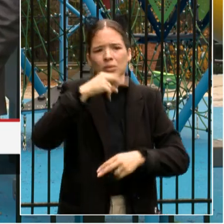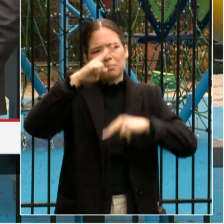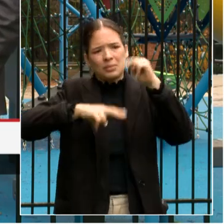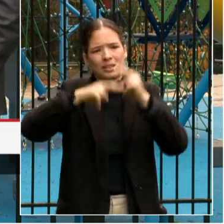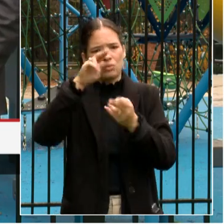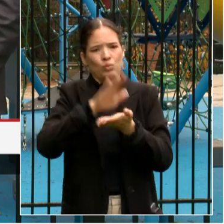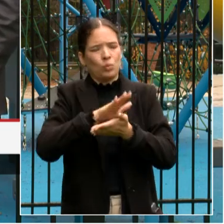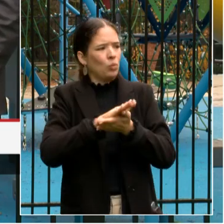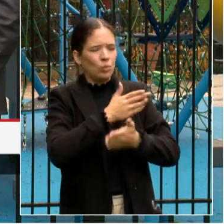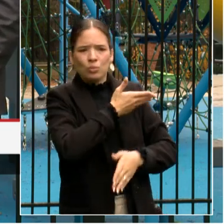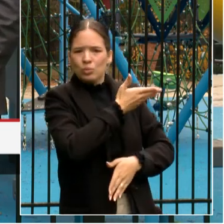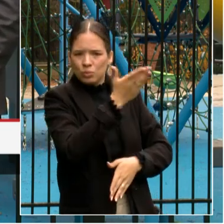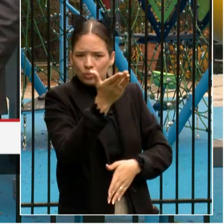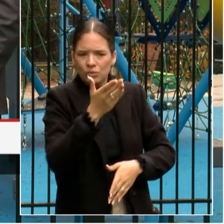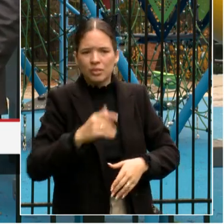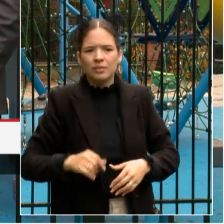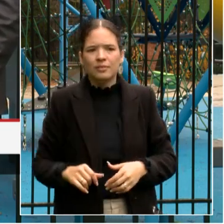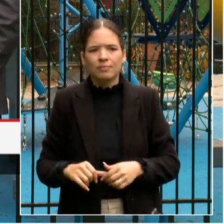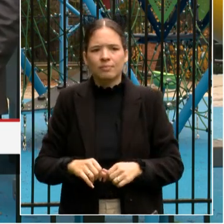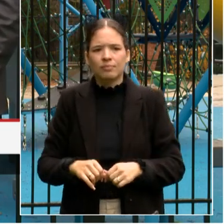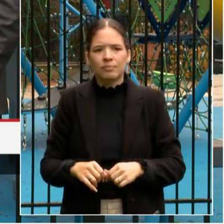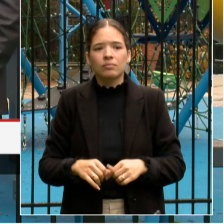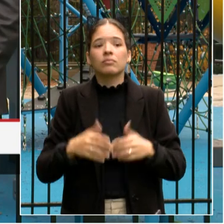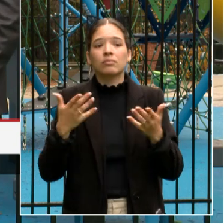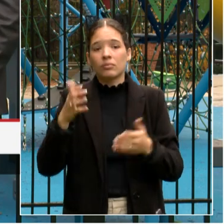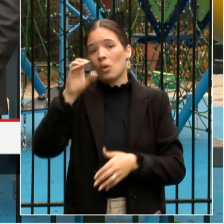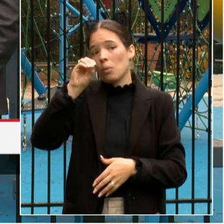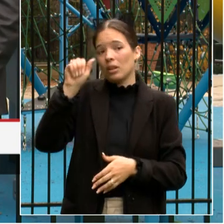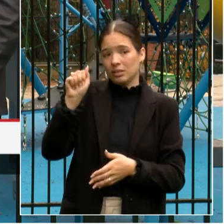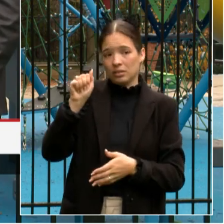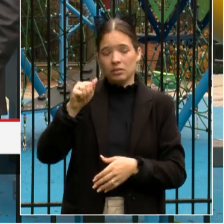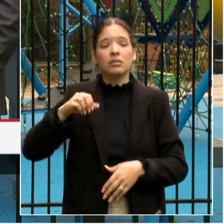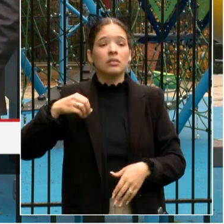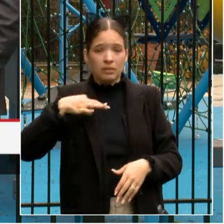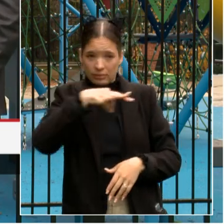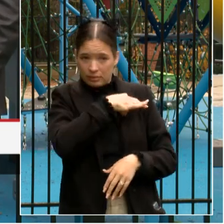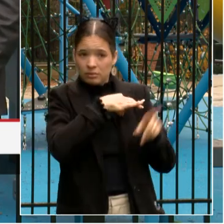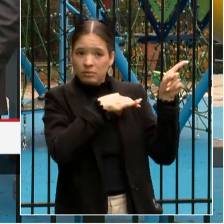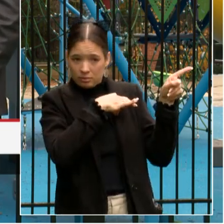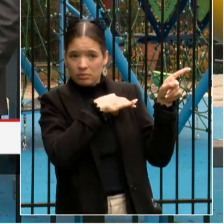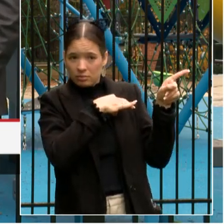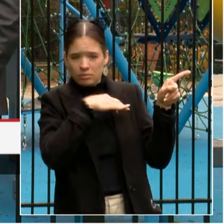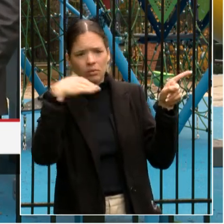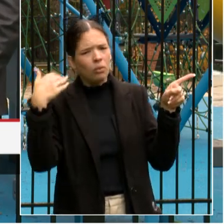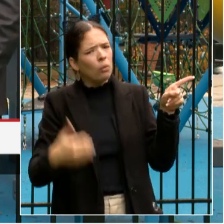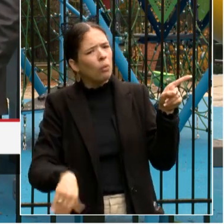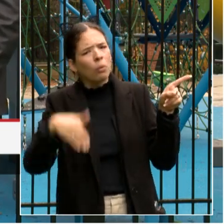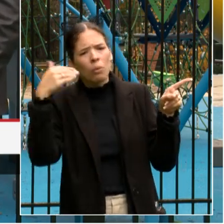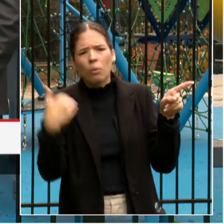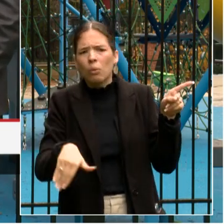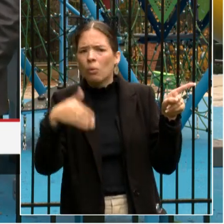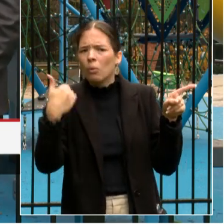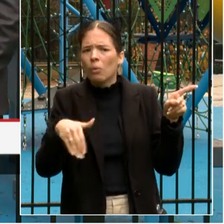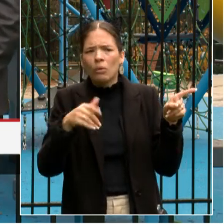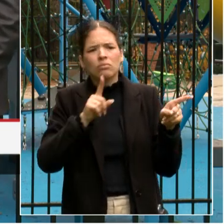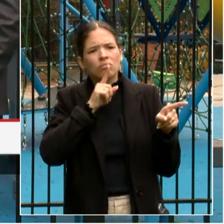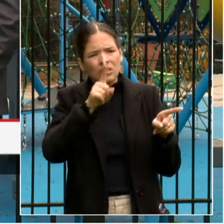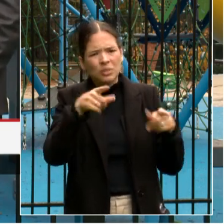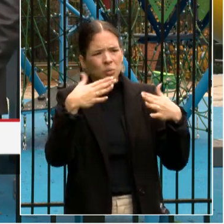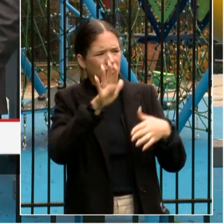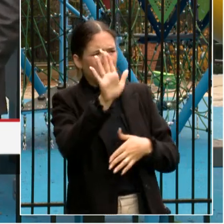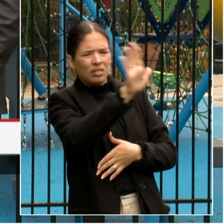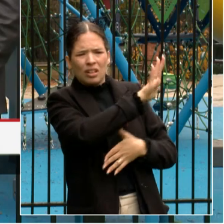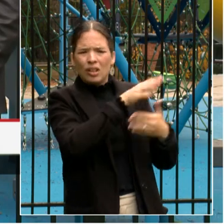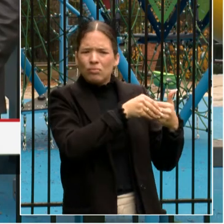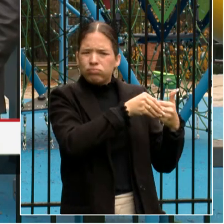know that the Oyster Adams staff, in particular, has been very instrumental in leading and implementing the